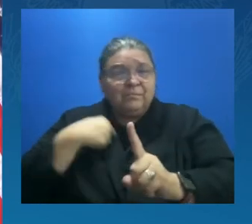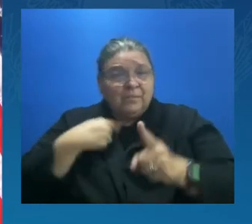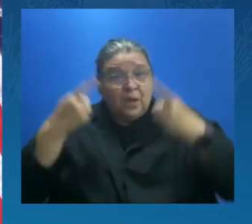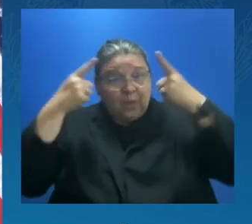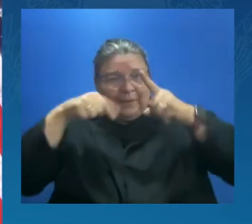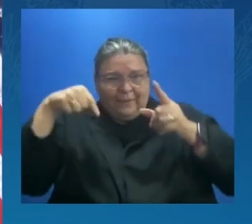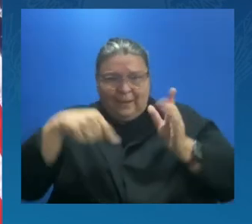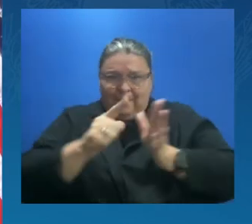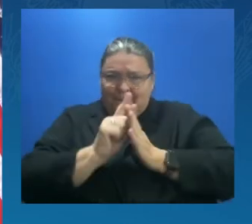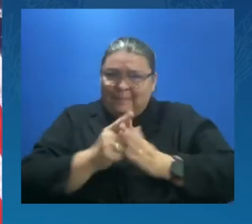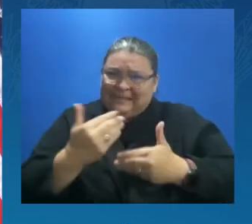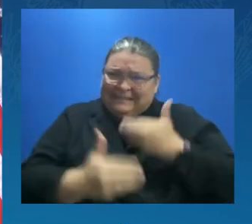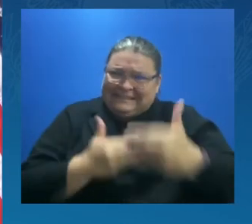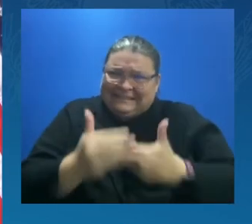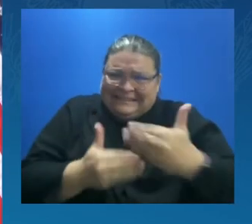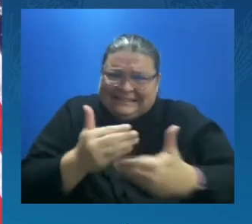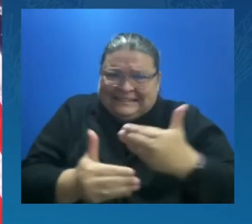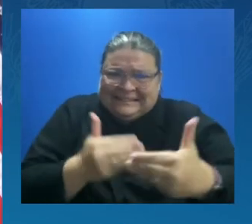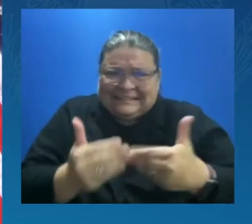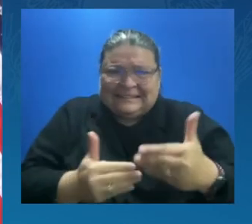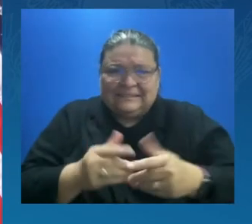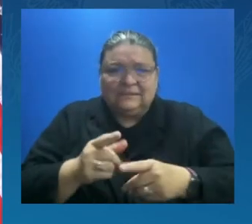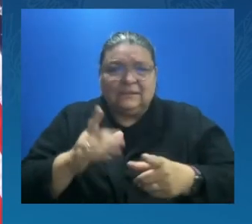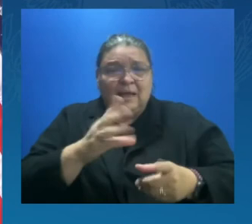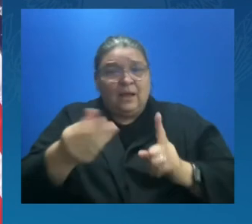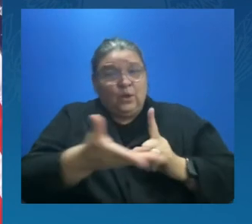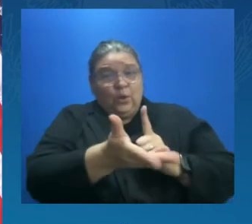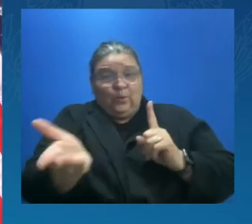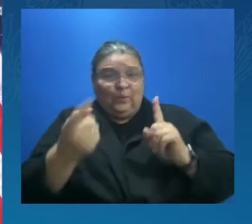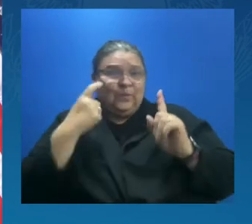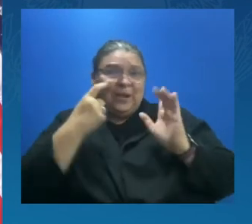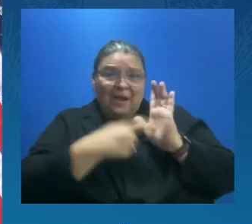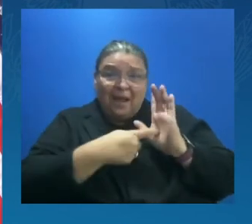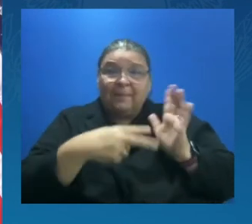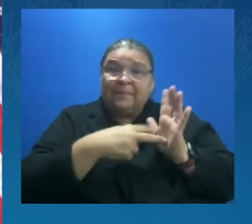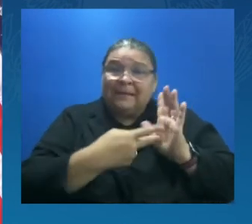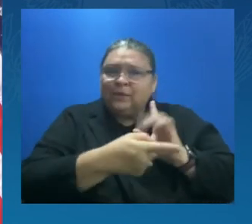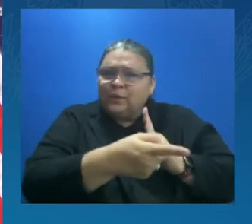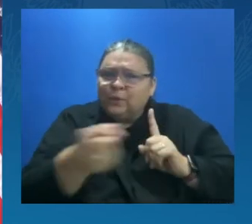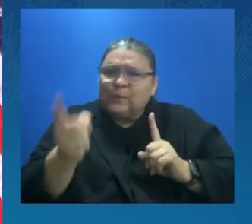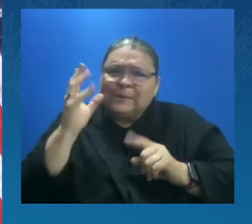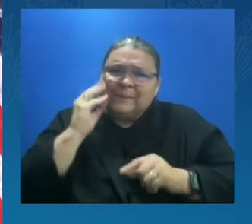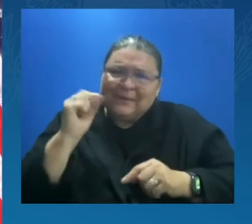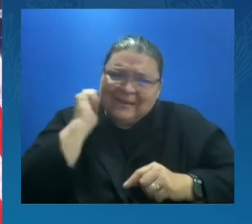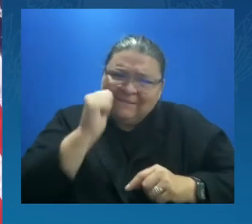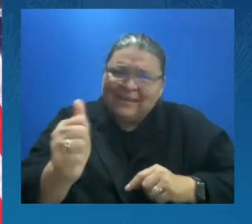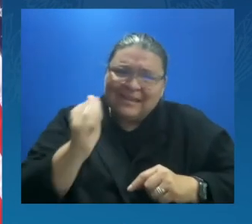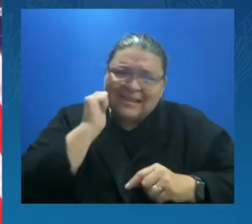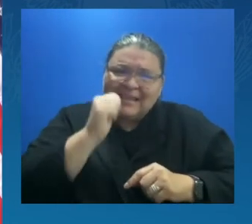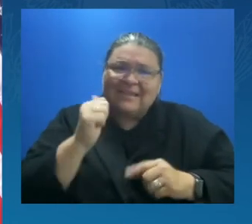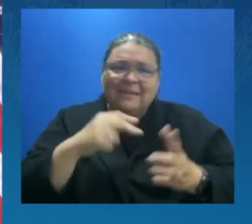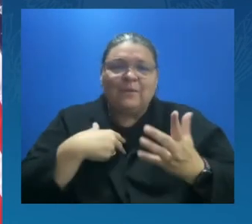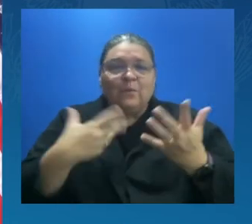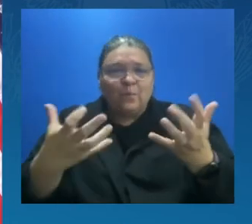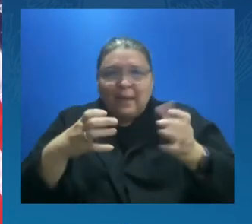every day. And your voice is so important on this issue.